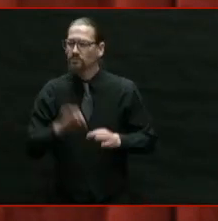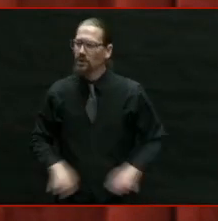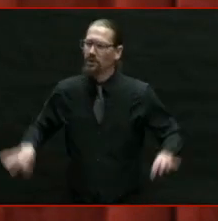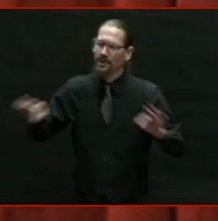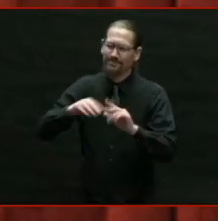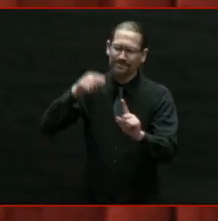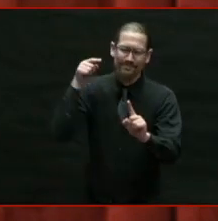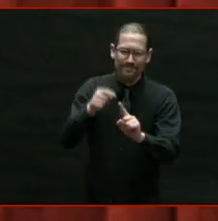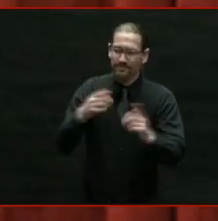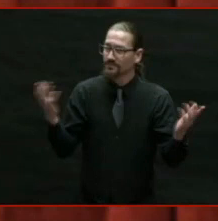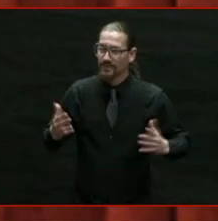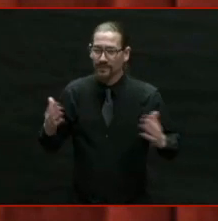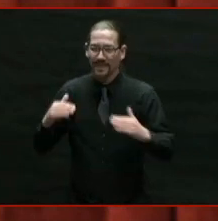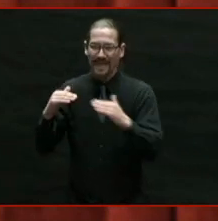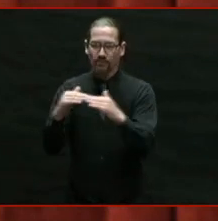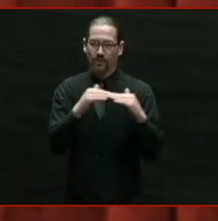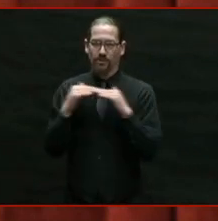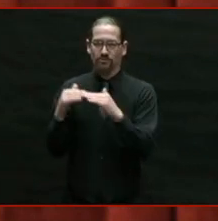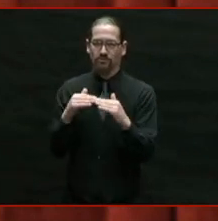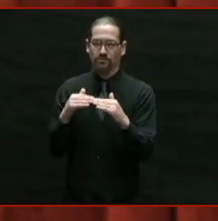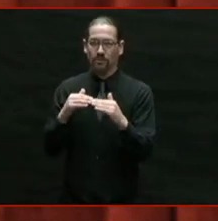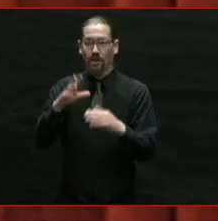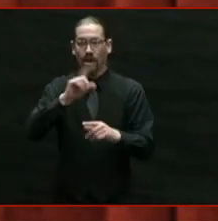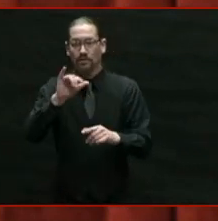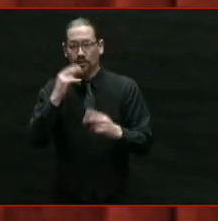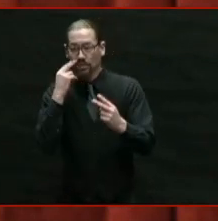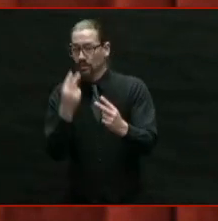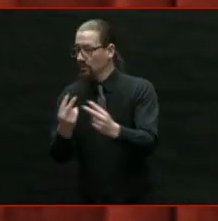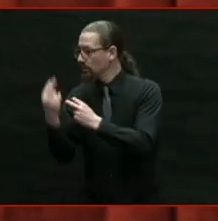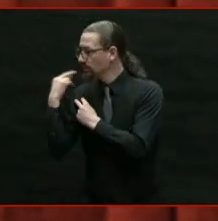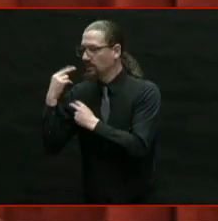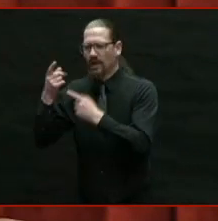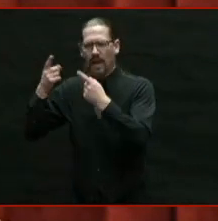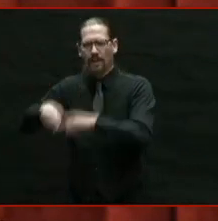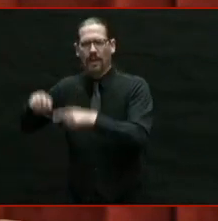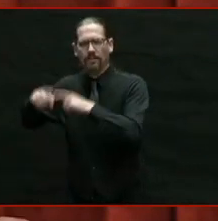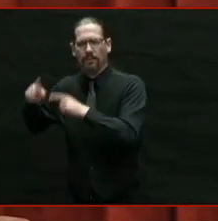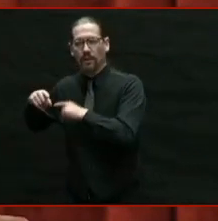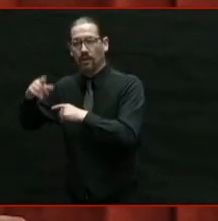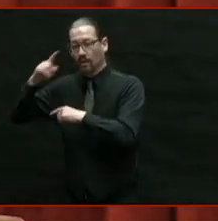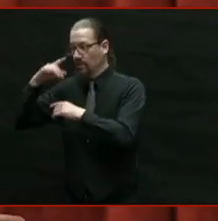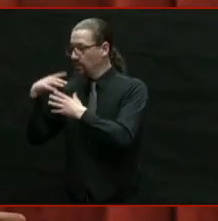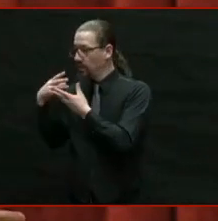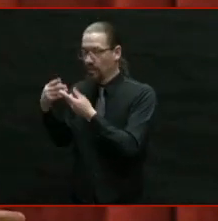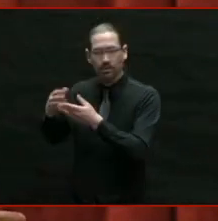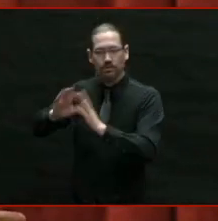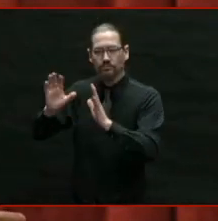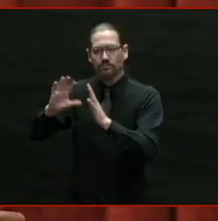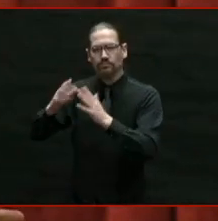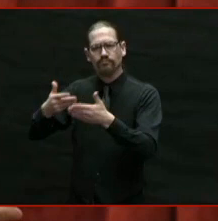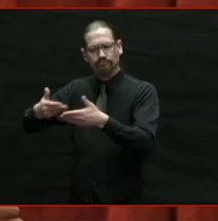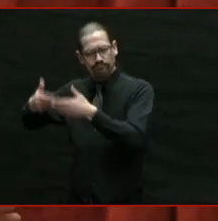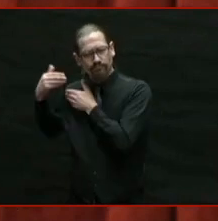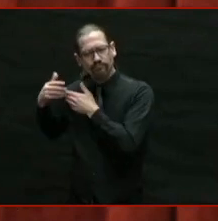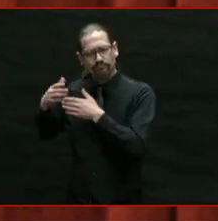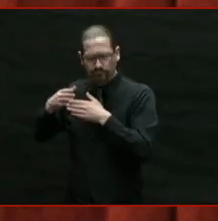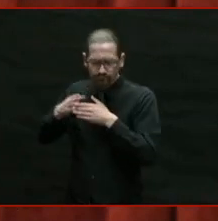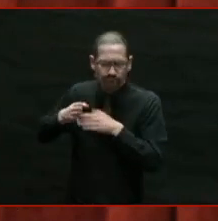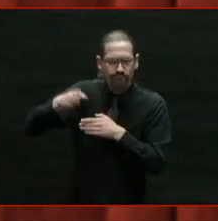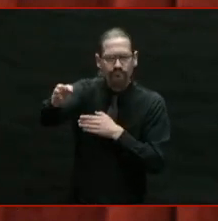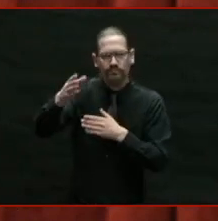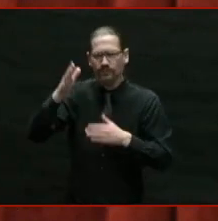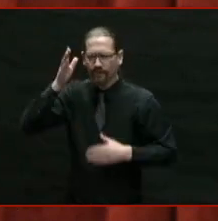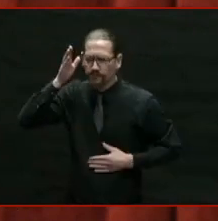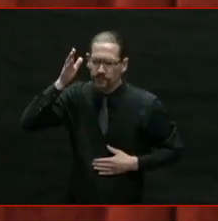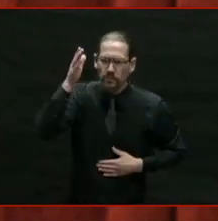It's going to take everyone to rebuild this economy. And that